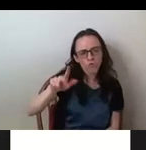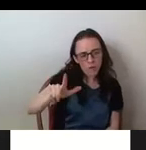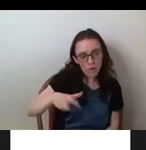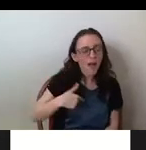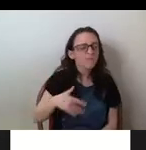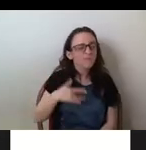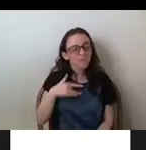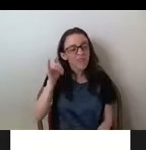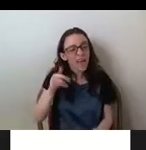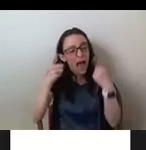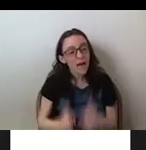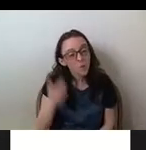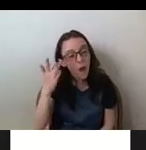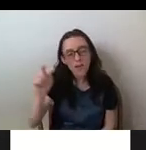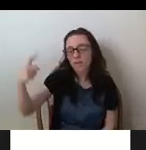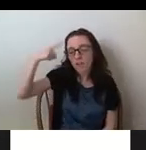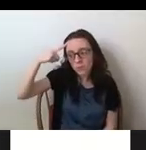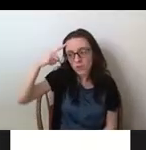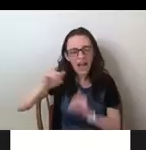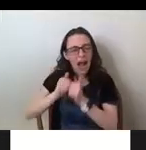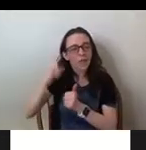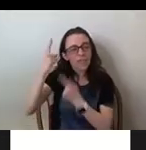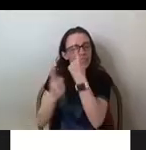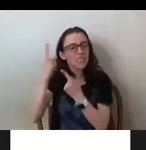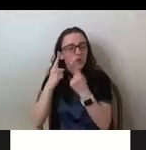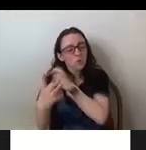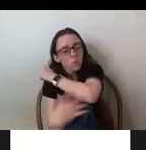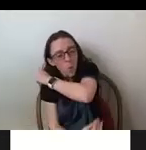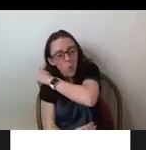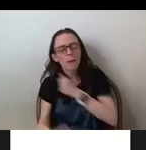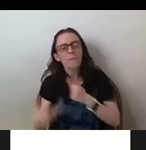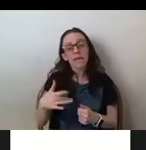of the government's treatment of the poor and of equating poverty with criminality.